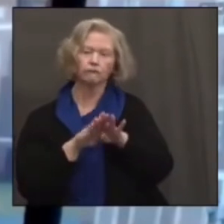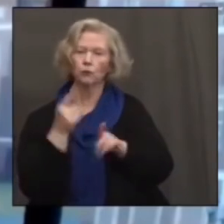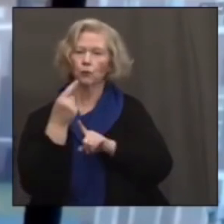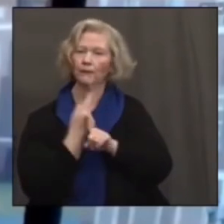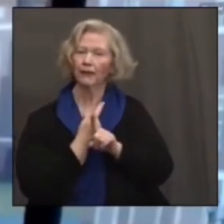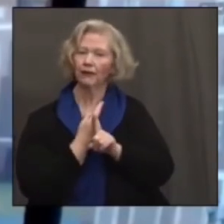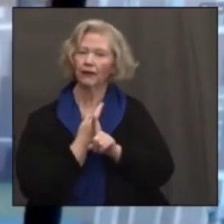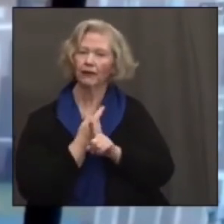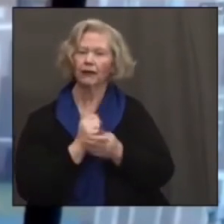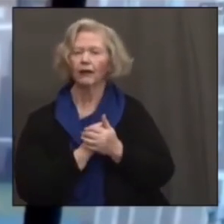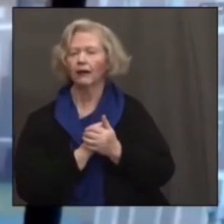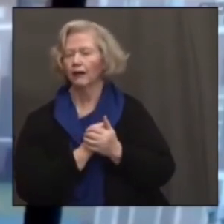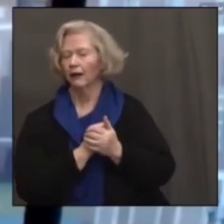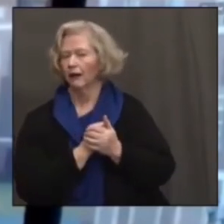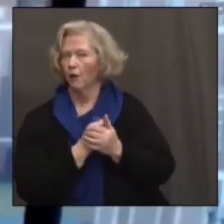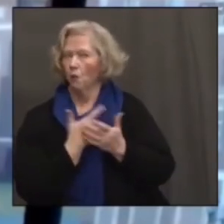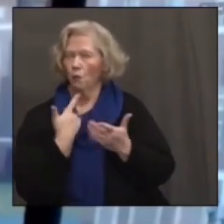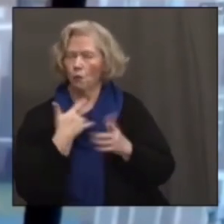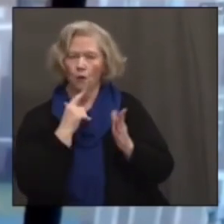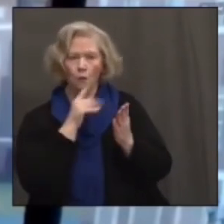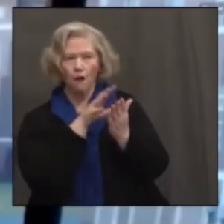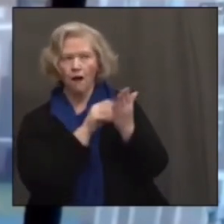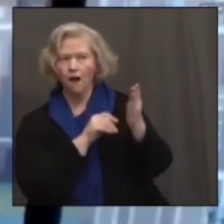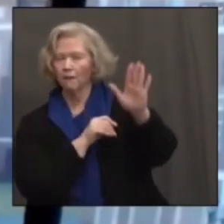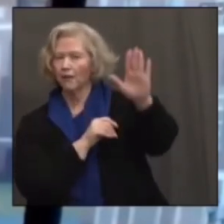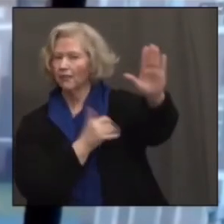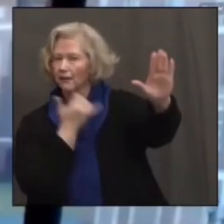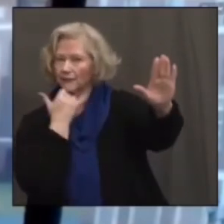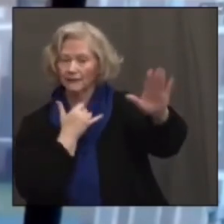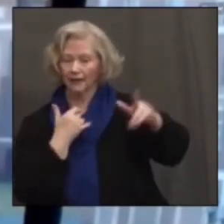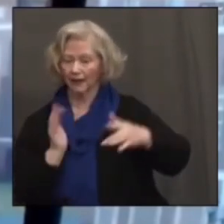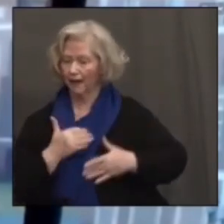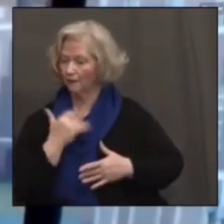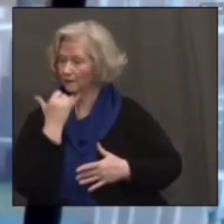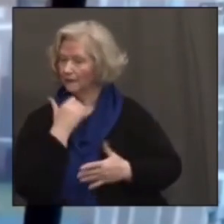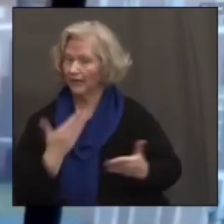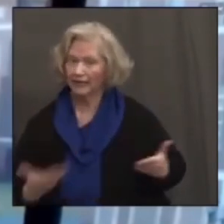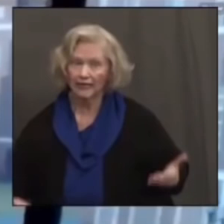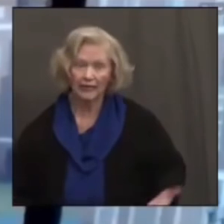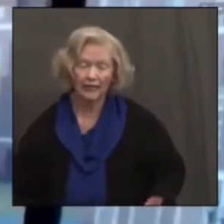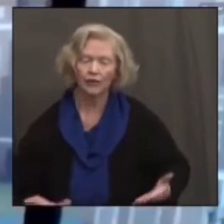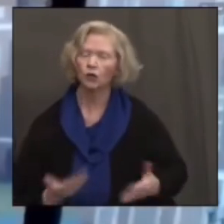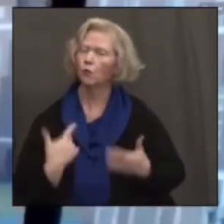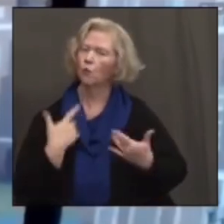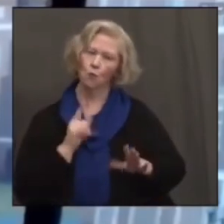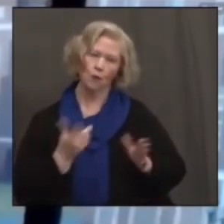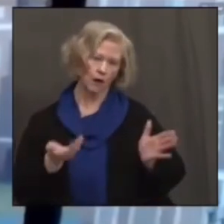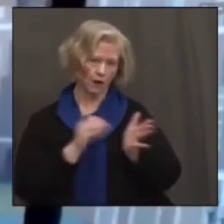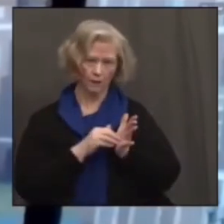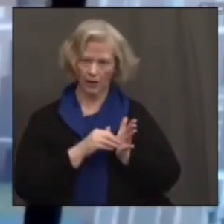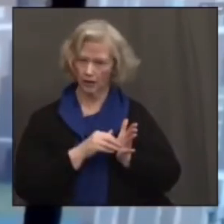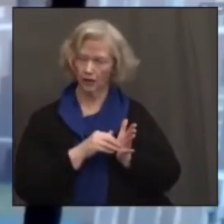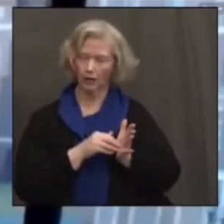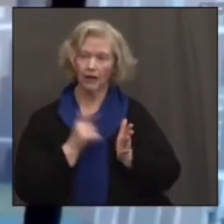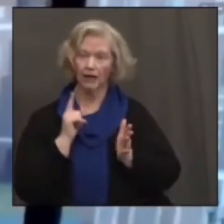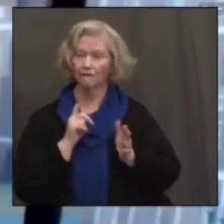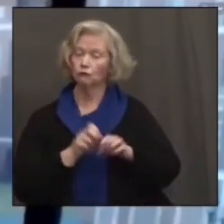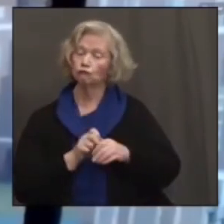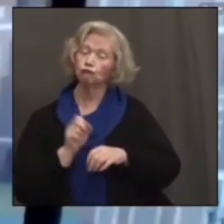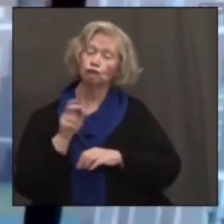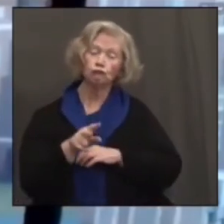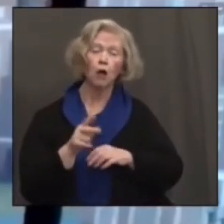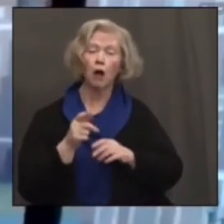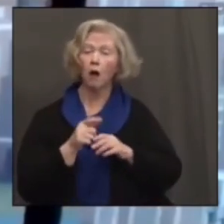And we really can't repeat the mistakes that we've experienced in the United States and other states have gone, in reopening too quickly